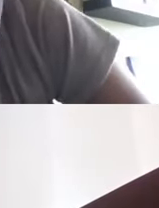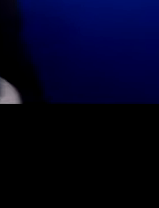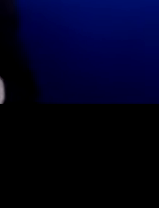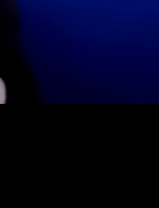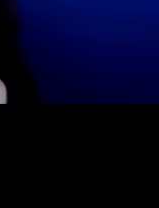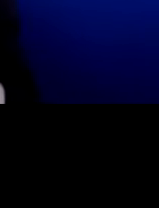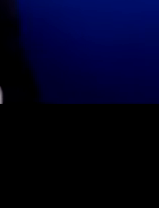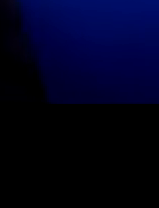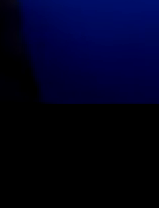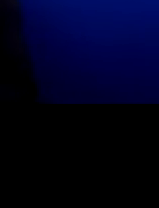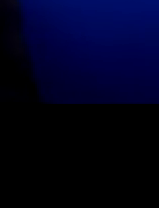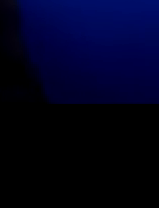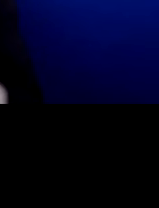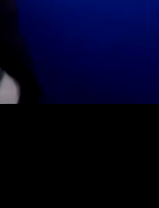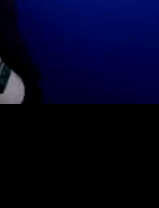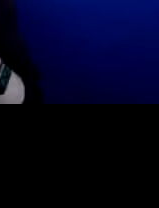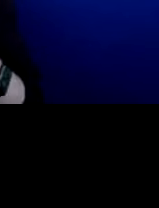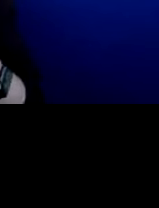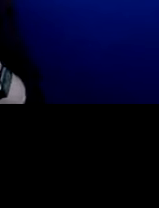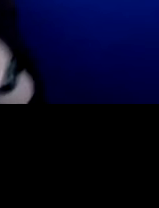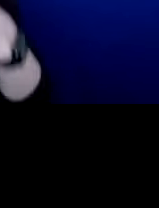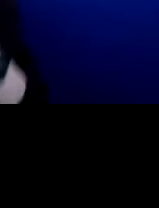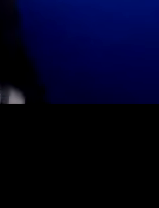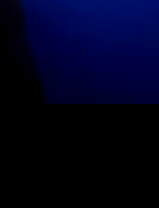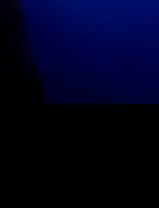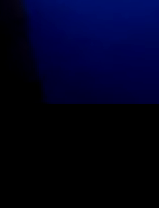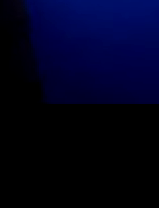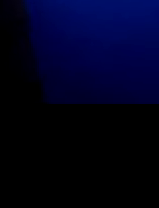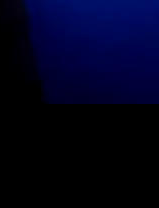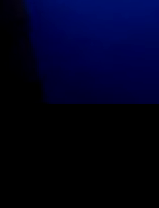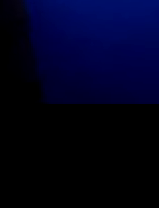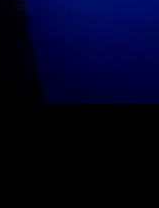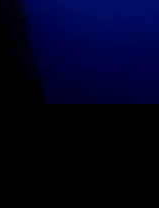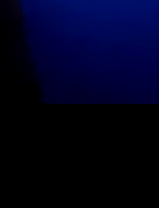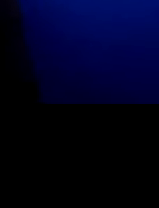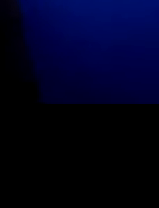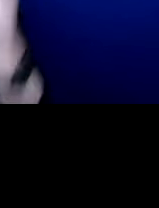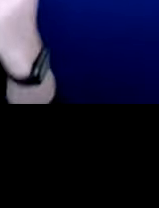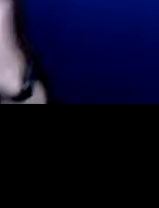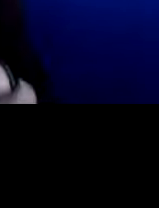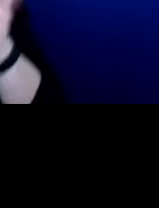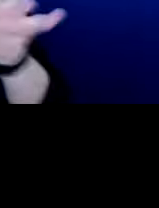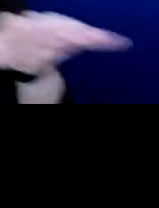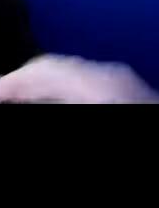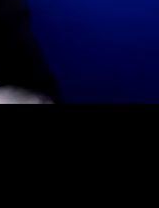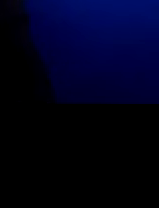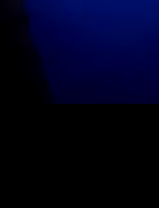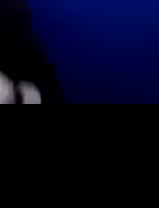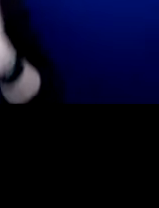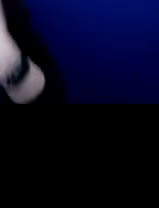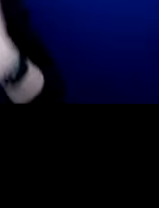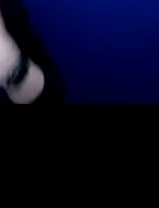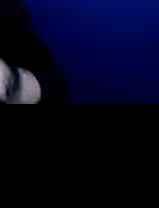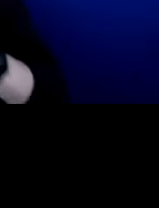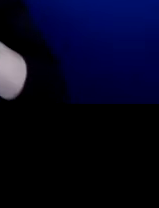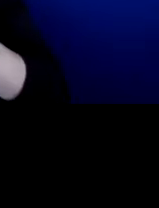really means in day to day life of feminist movement, especially, you know, I found it very interesting when you talked about the calendar and the